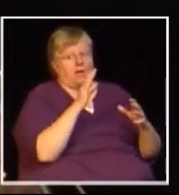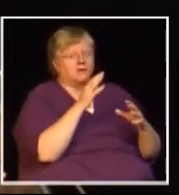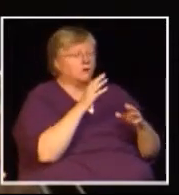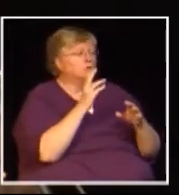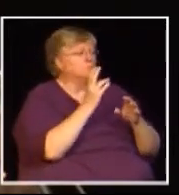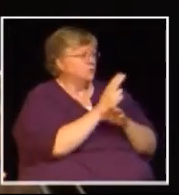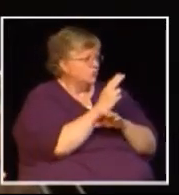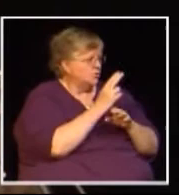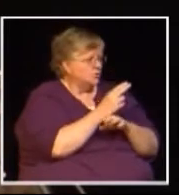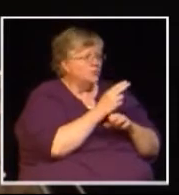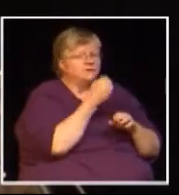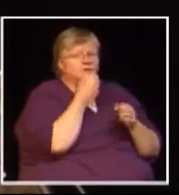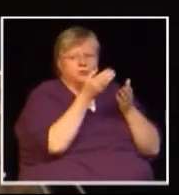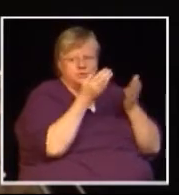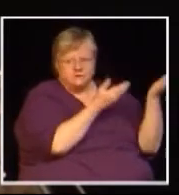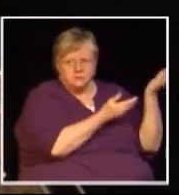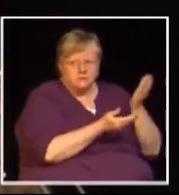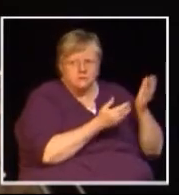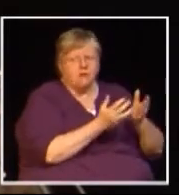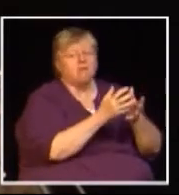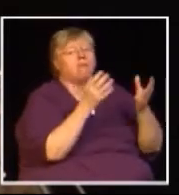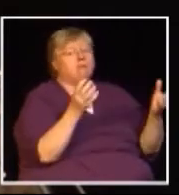continue to use it I think